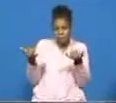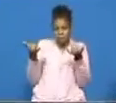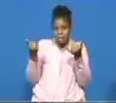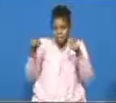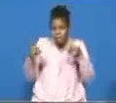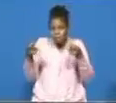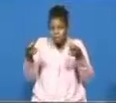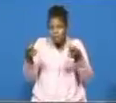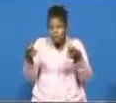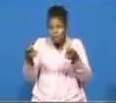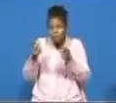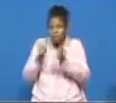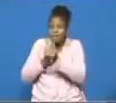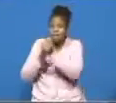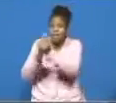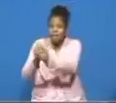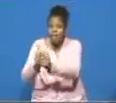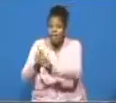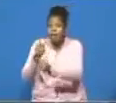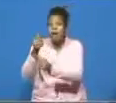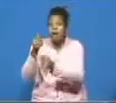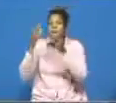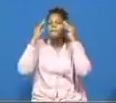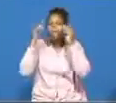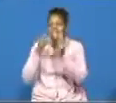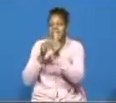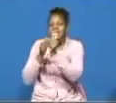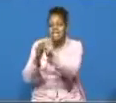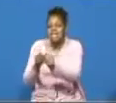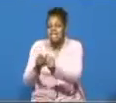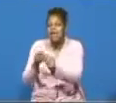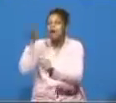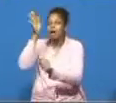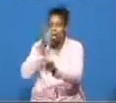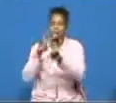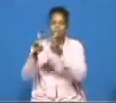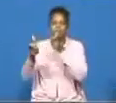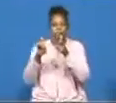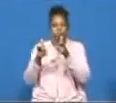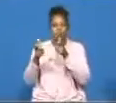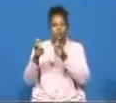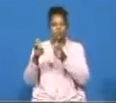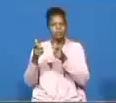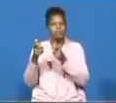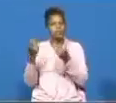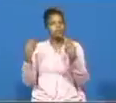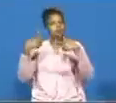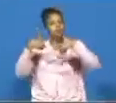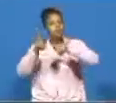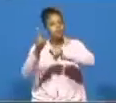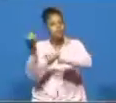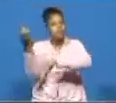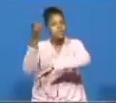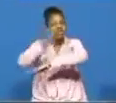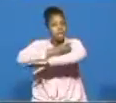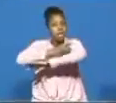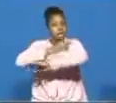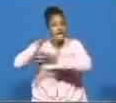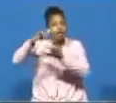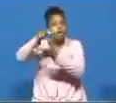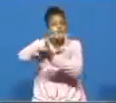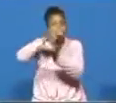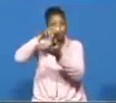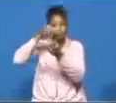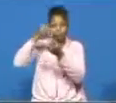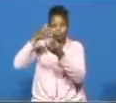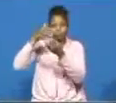them god was in charge because in the day there was a pillar of cloud guiding them are you